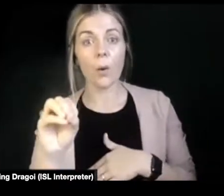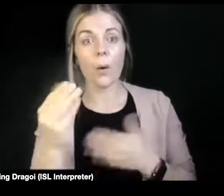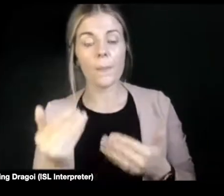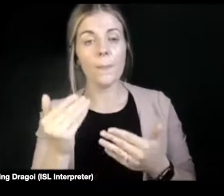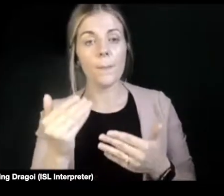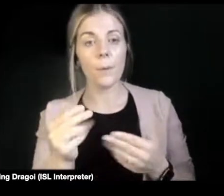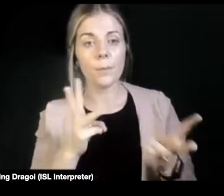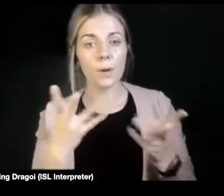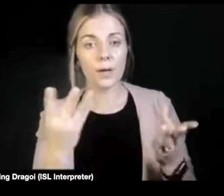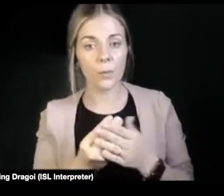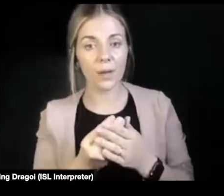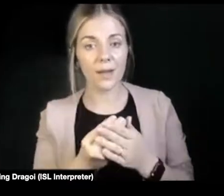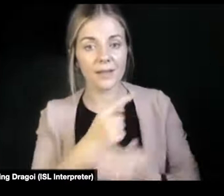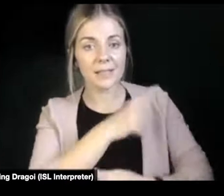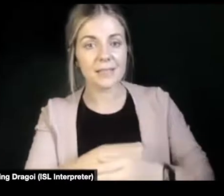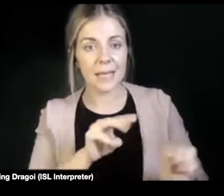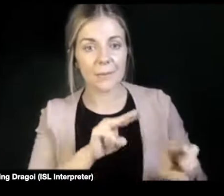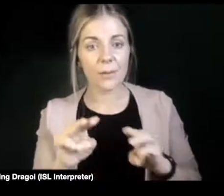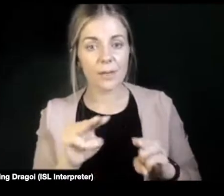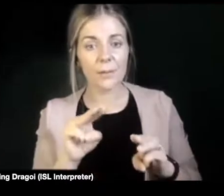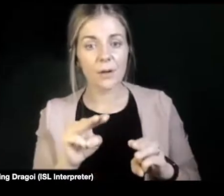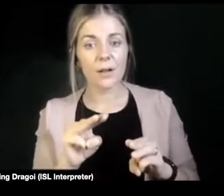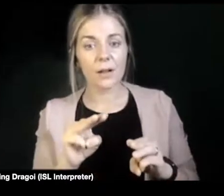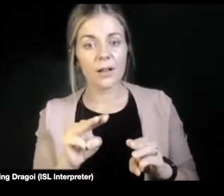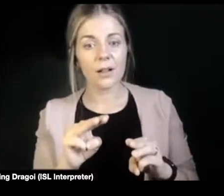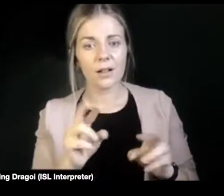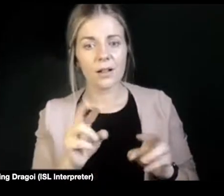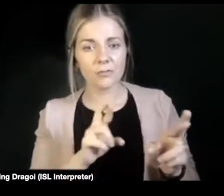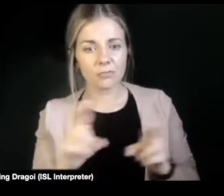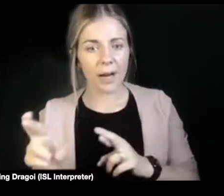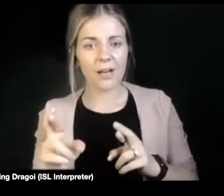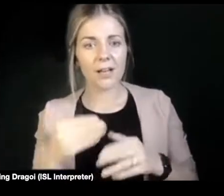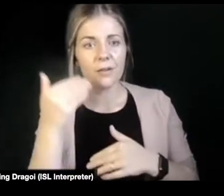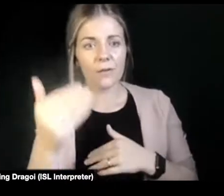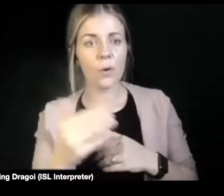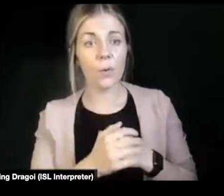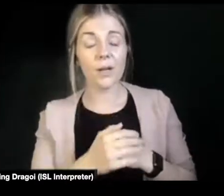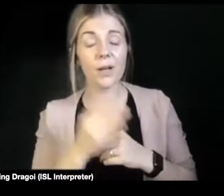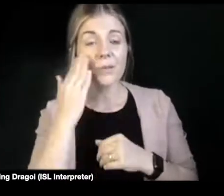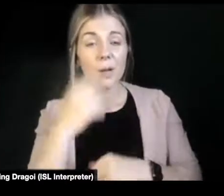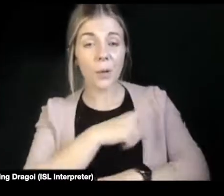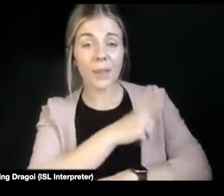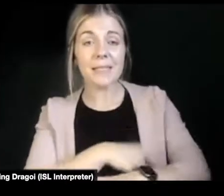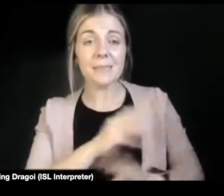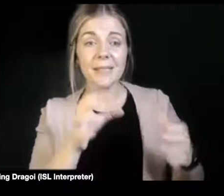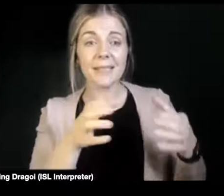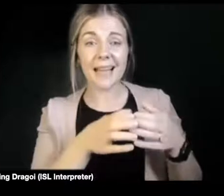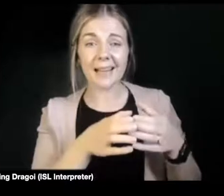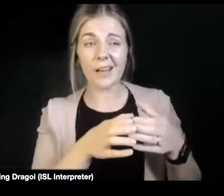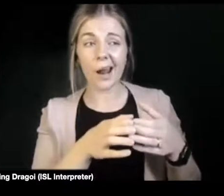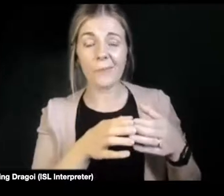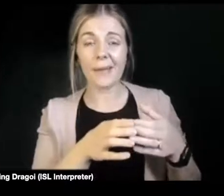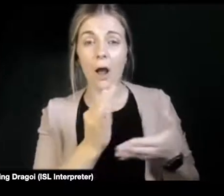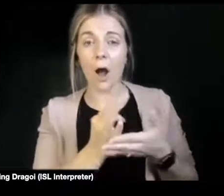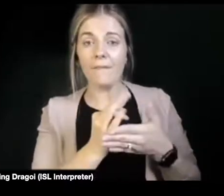providing those spaces to get. And also the disability sector has been quite strongly away from an affair to